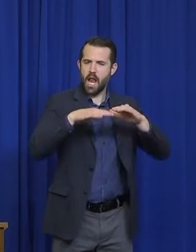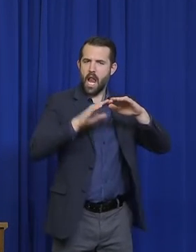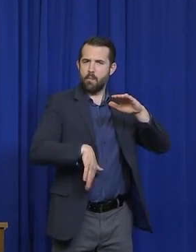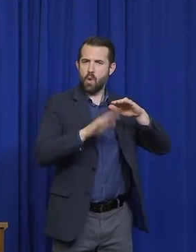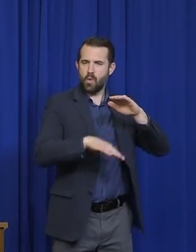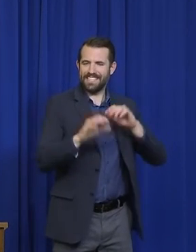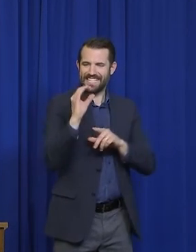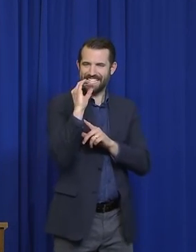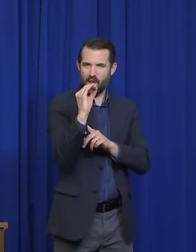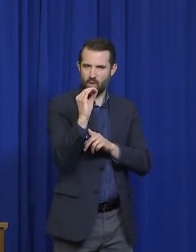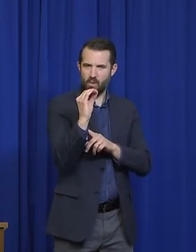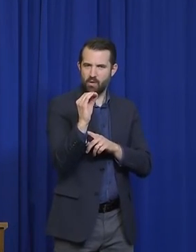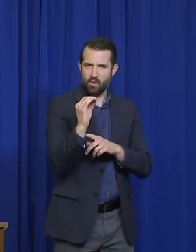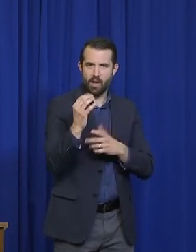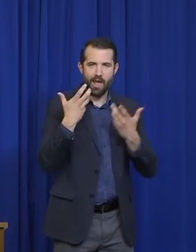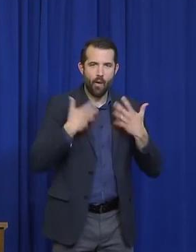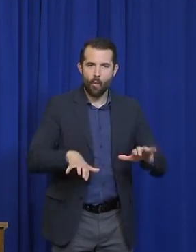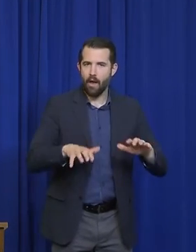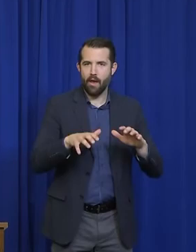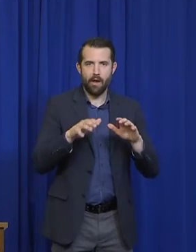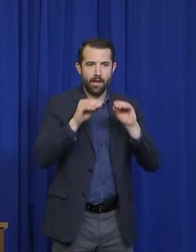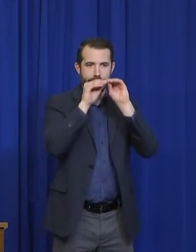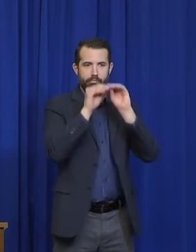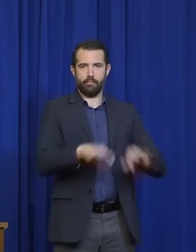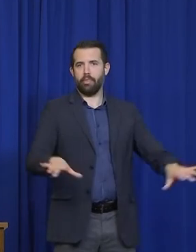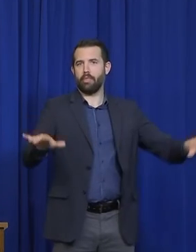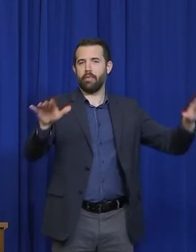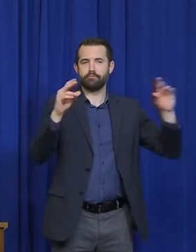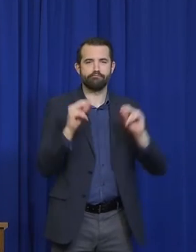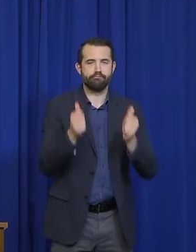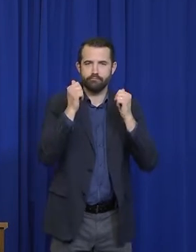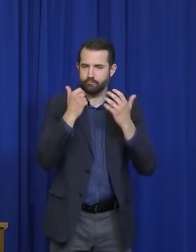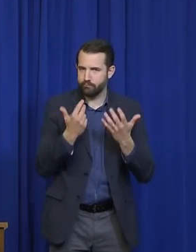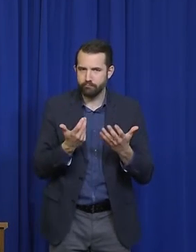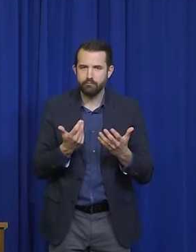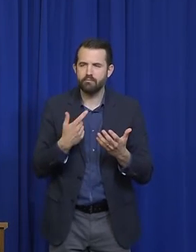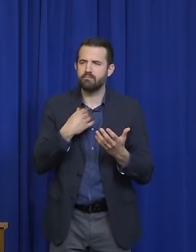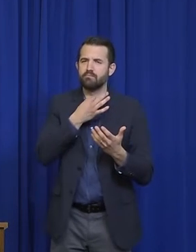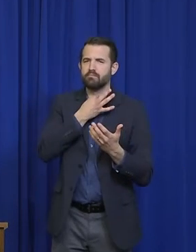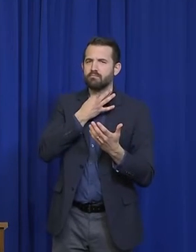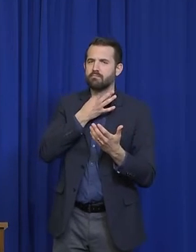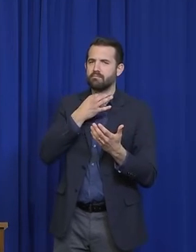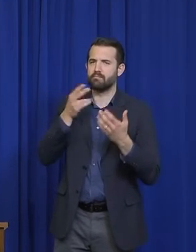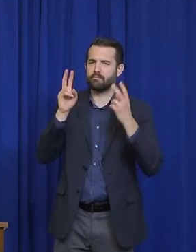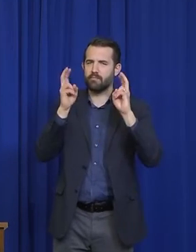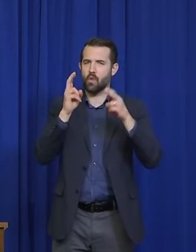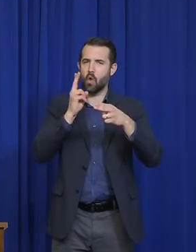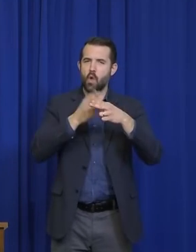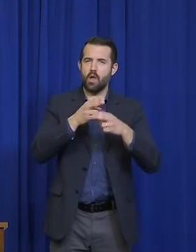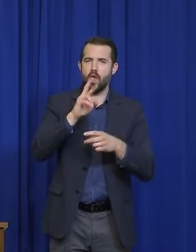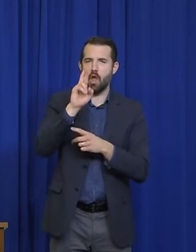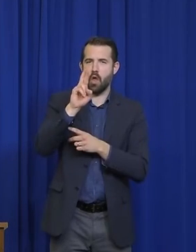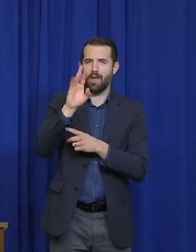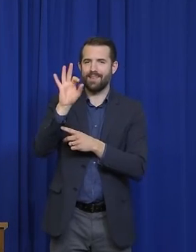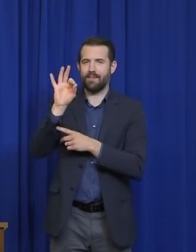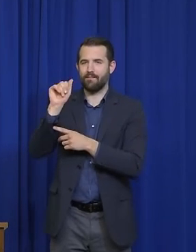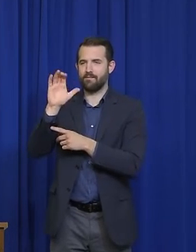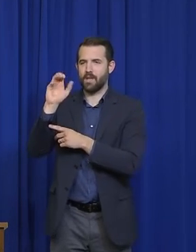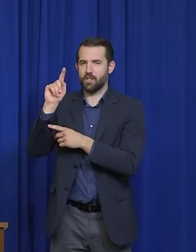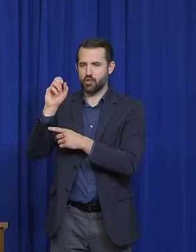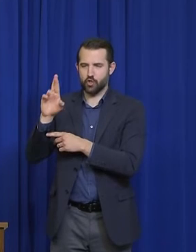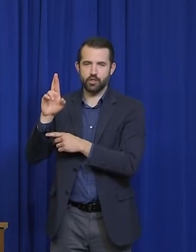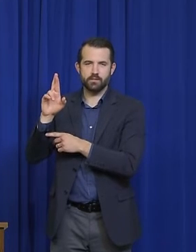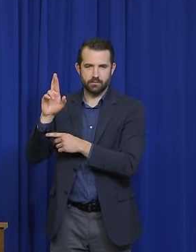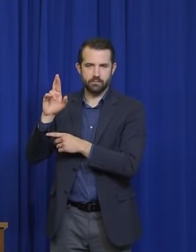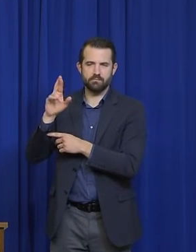or below one, as close to zero as you can. Do you know what the R rate or R factor is in Maine right now and how much did that